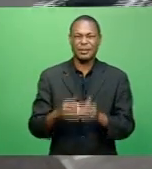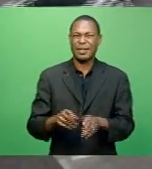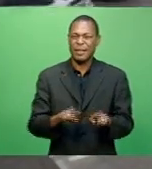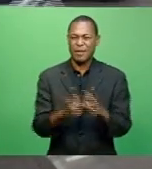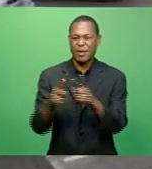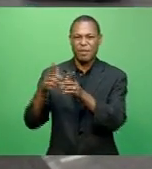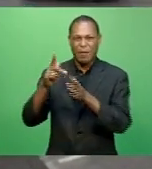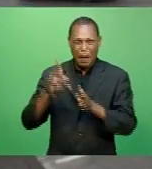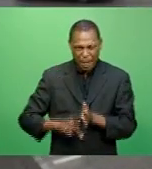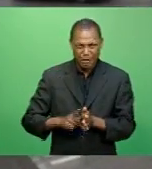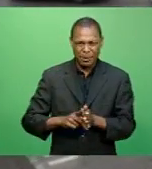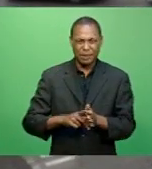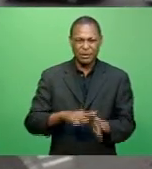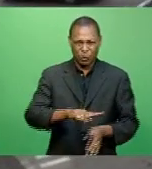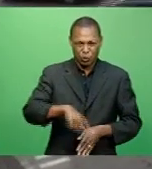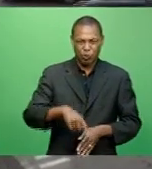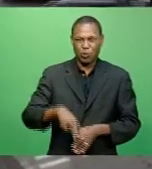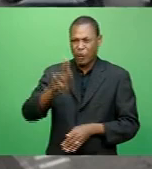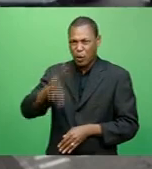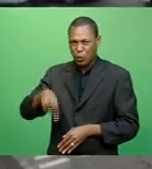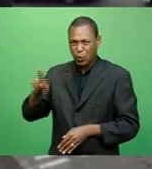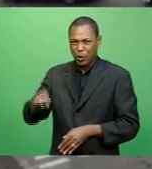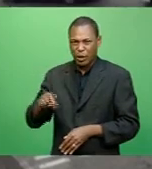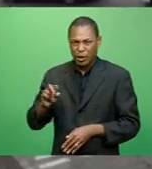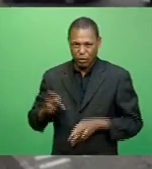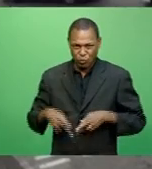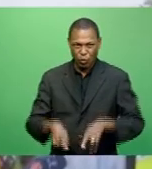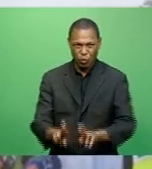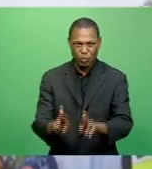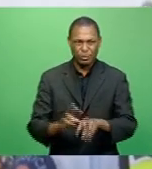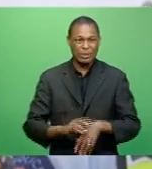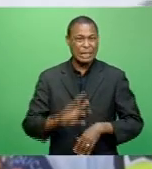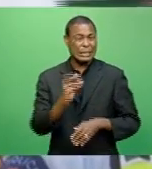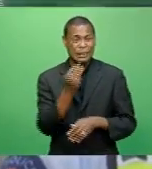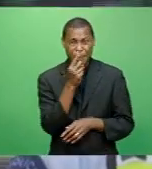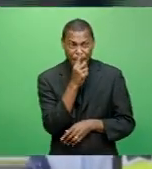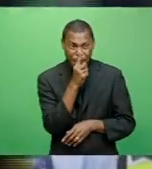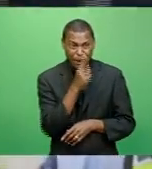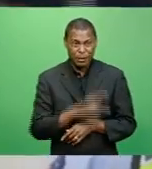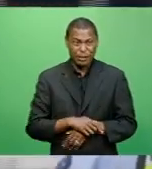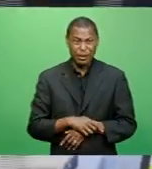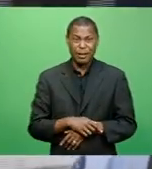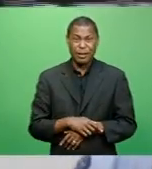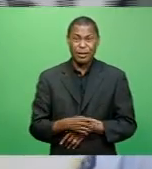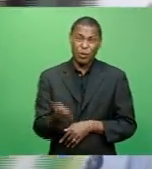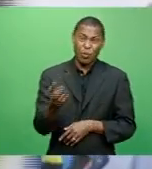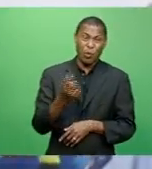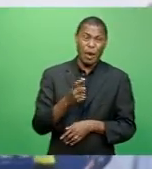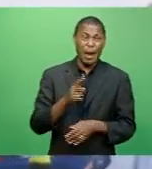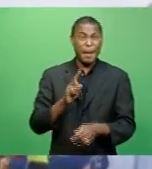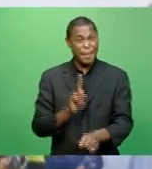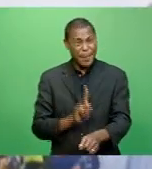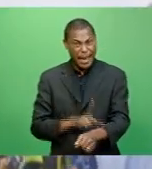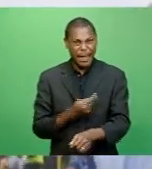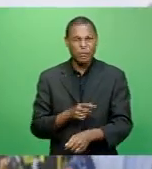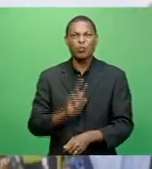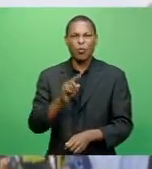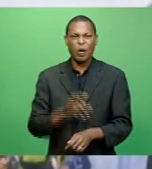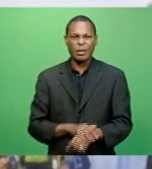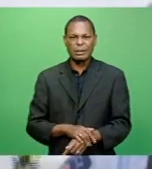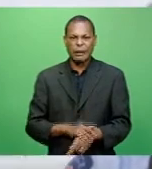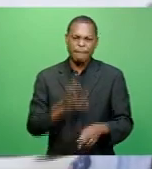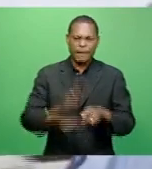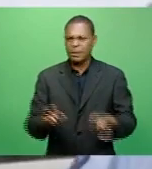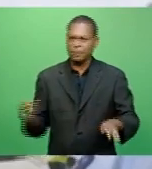Suwanosori Corridor. Some people, when you come late, and then you try to rush in, and when you try to